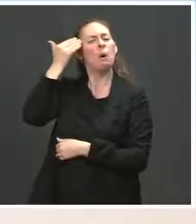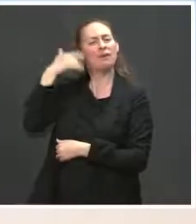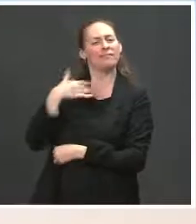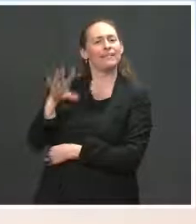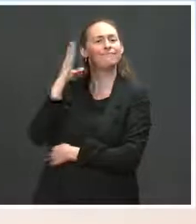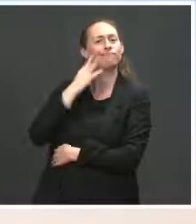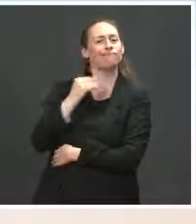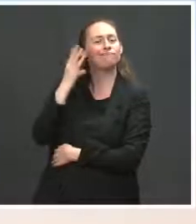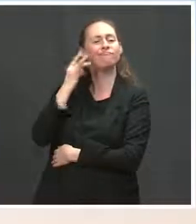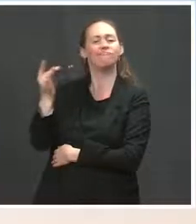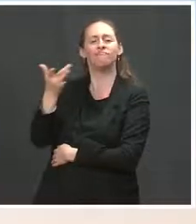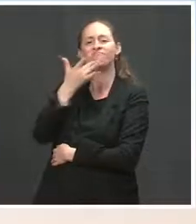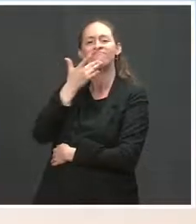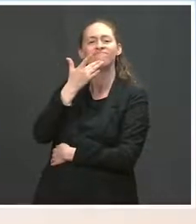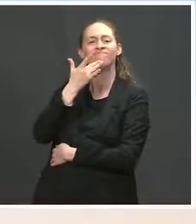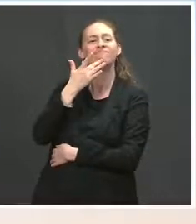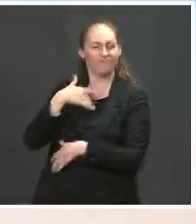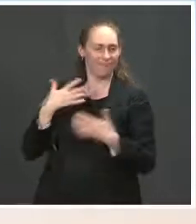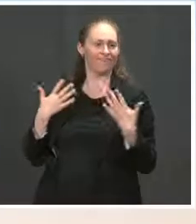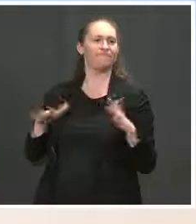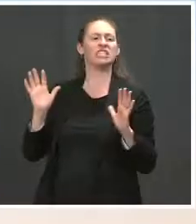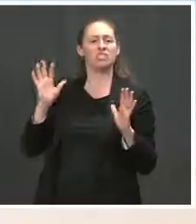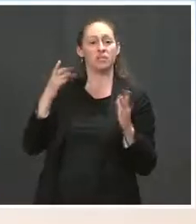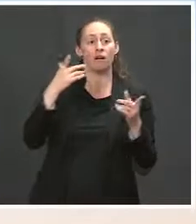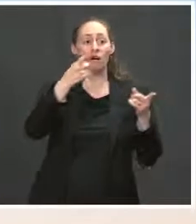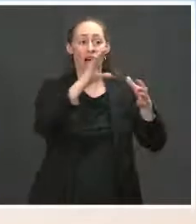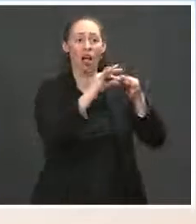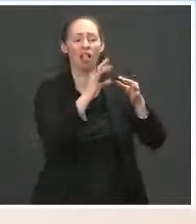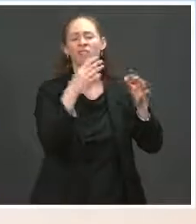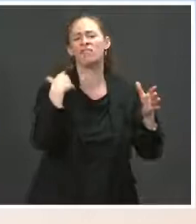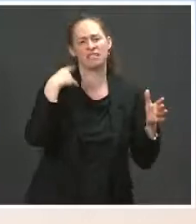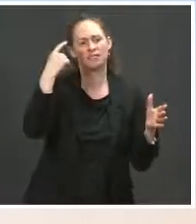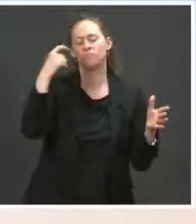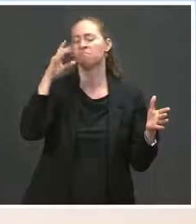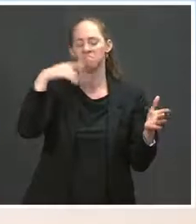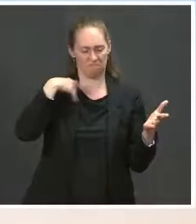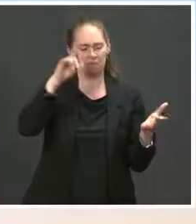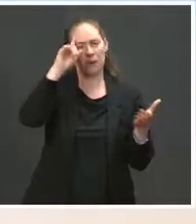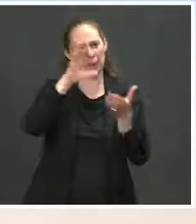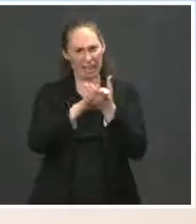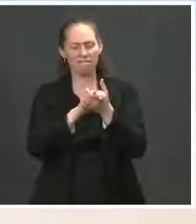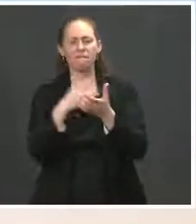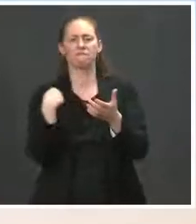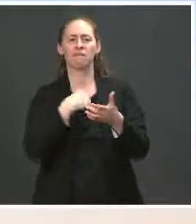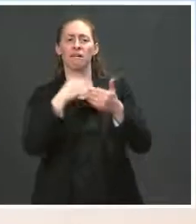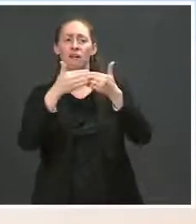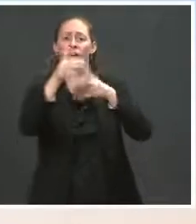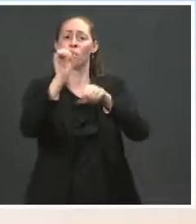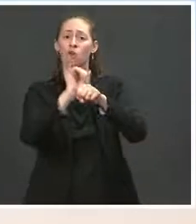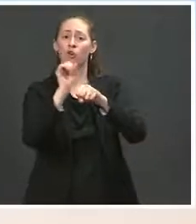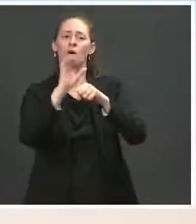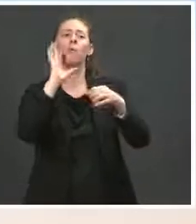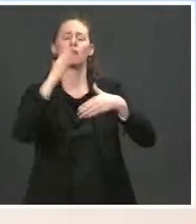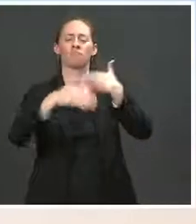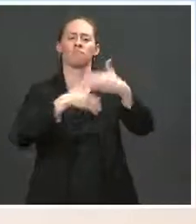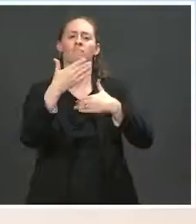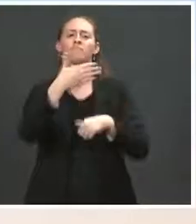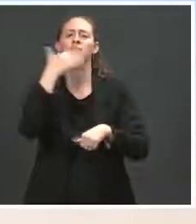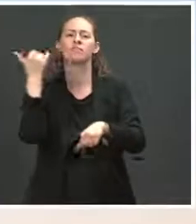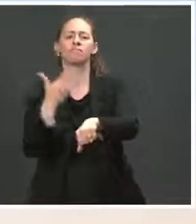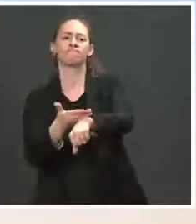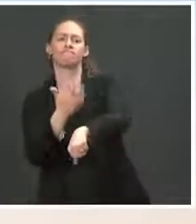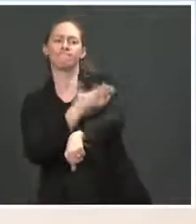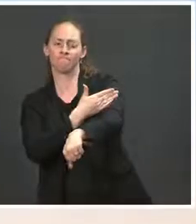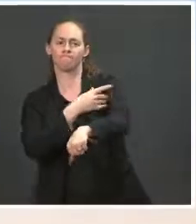we do at the Interior Department, and why I know that we can and will make a difference in the everyday lives of families